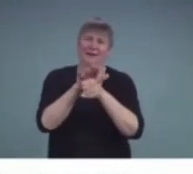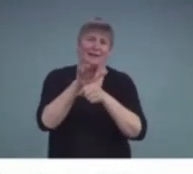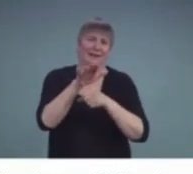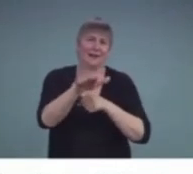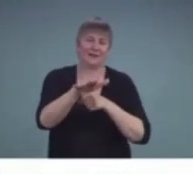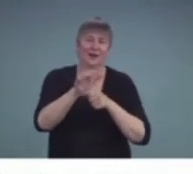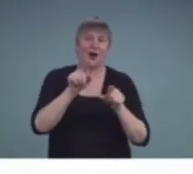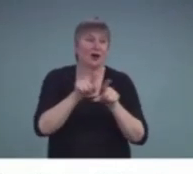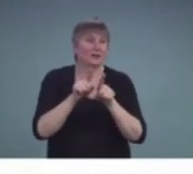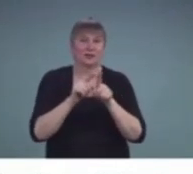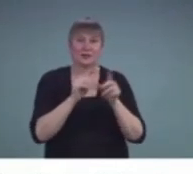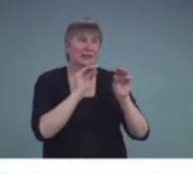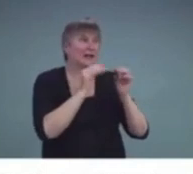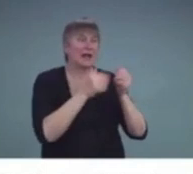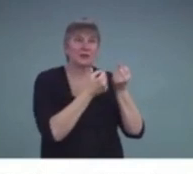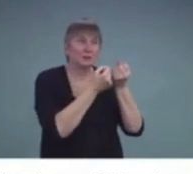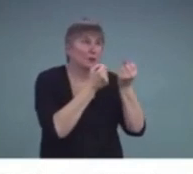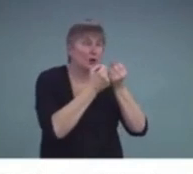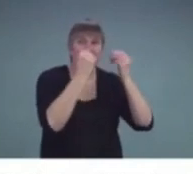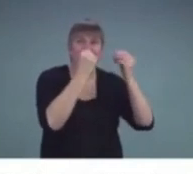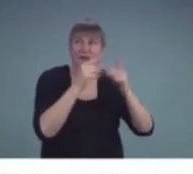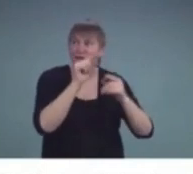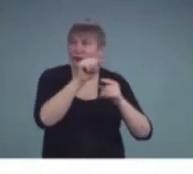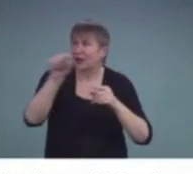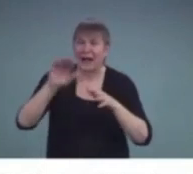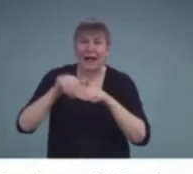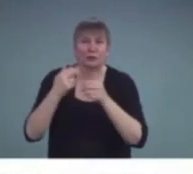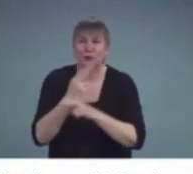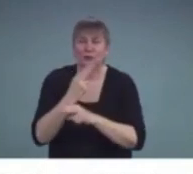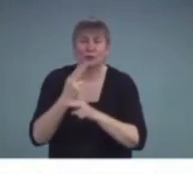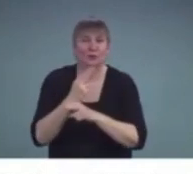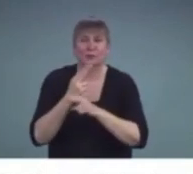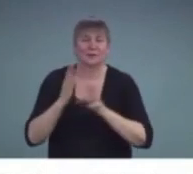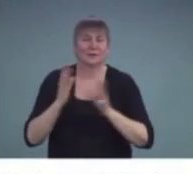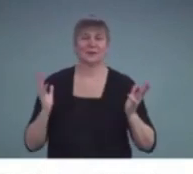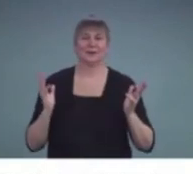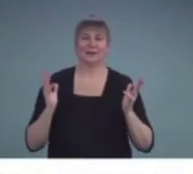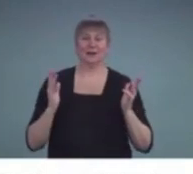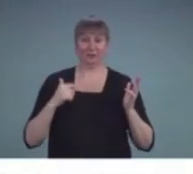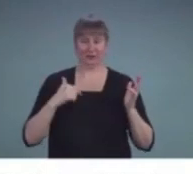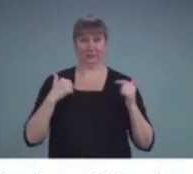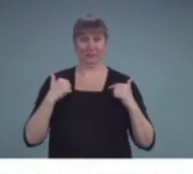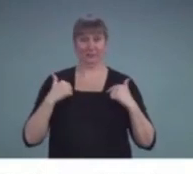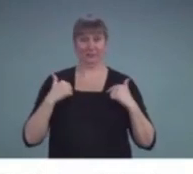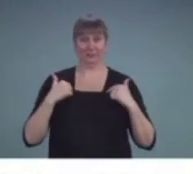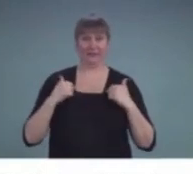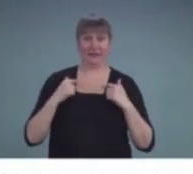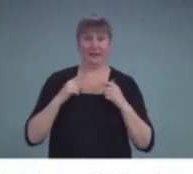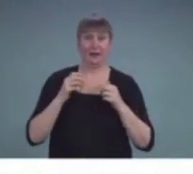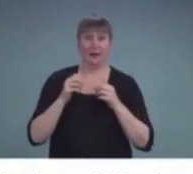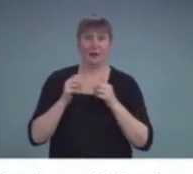school personnel also in its use. But again, to me, most of these services